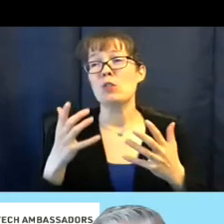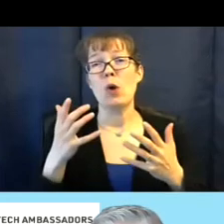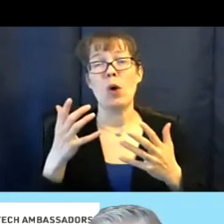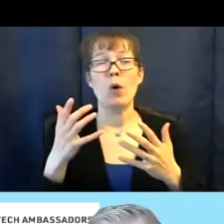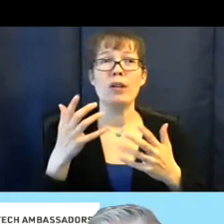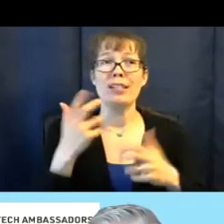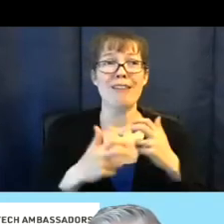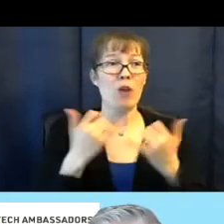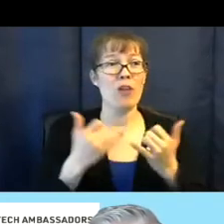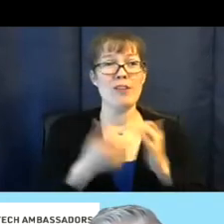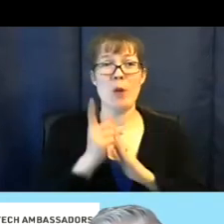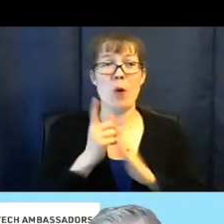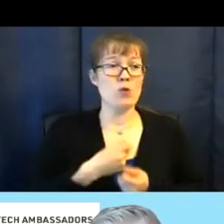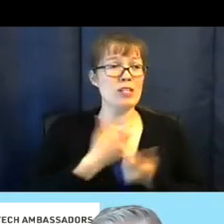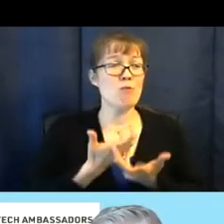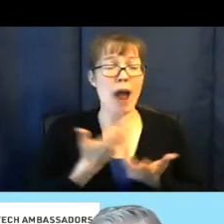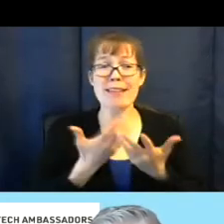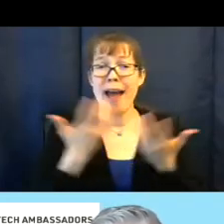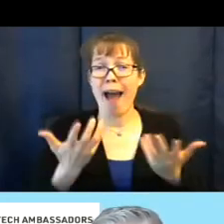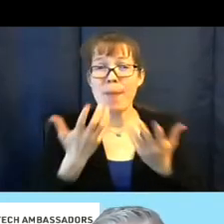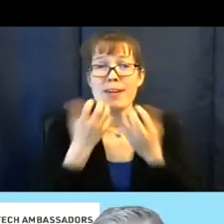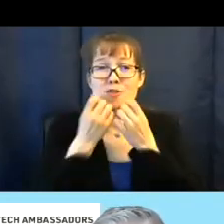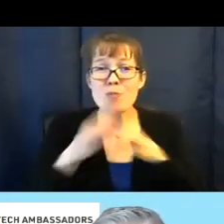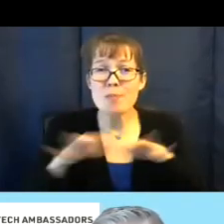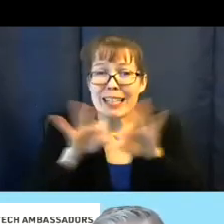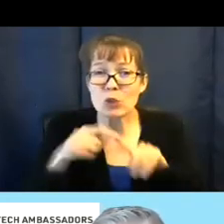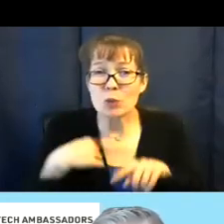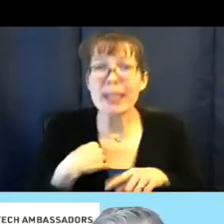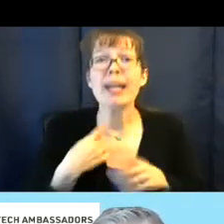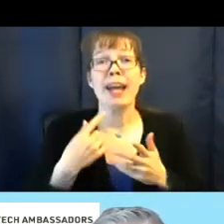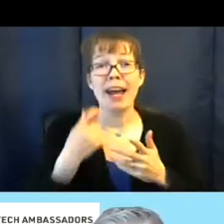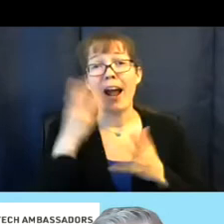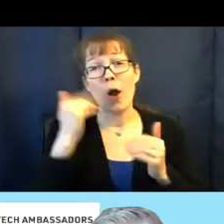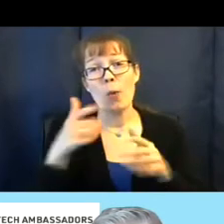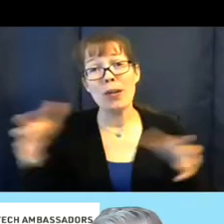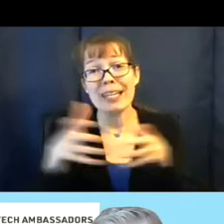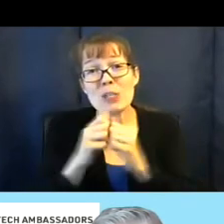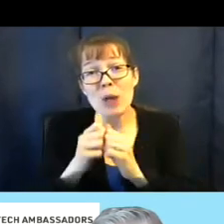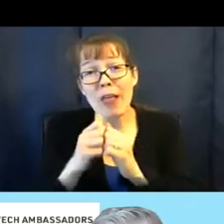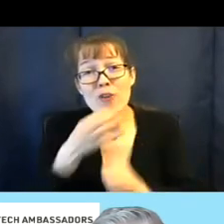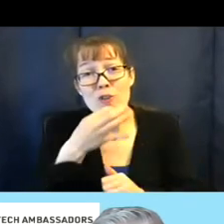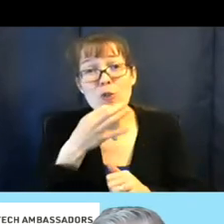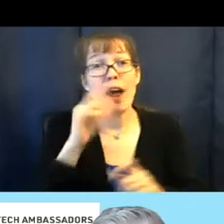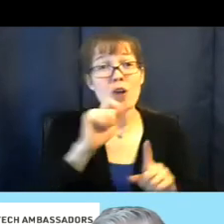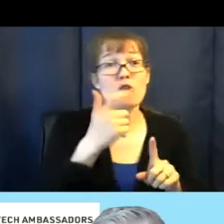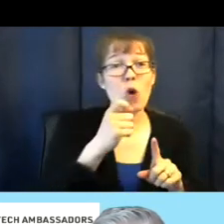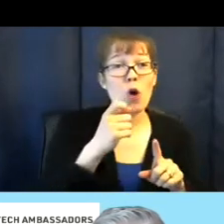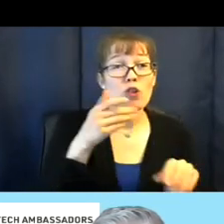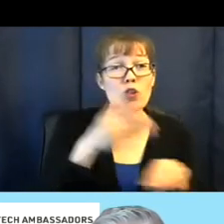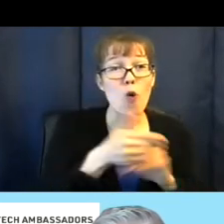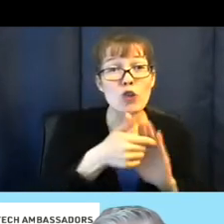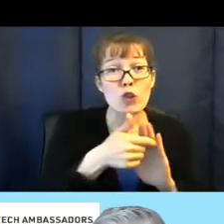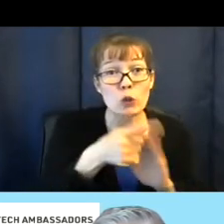in this moment to express how much each of you mean to me. And I do hope we can get together soon. I know George is overdue for